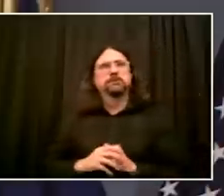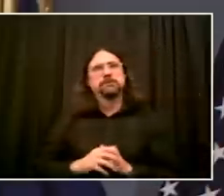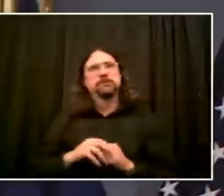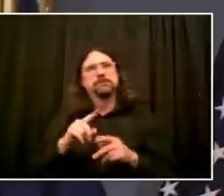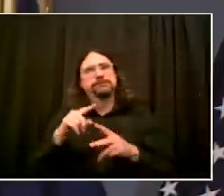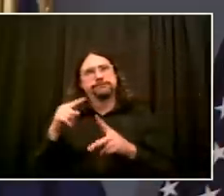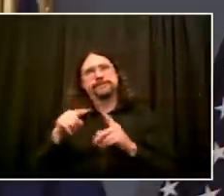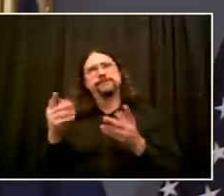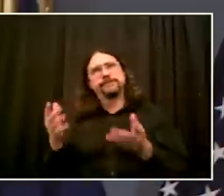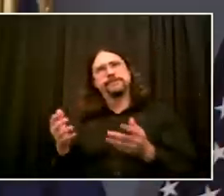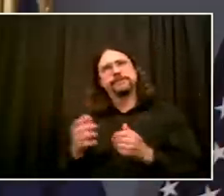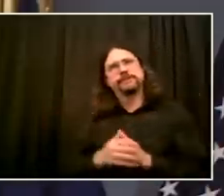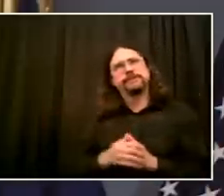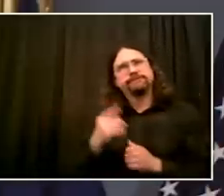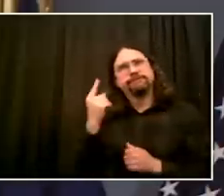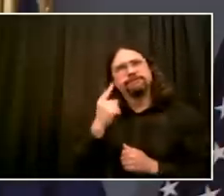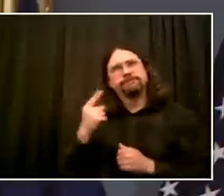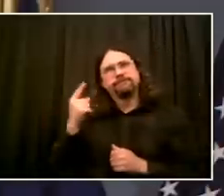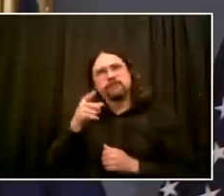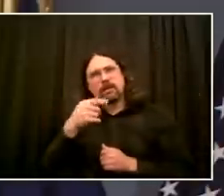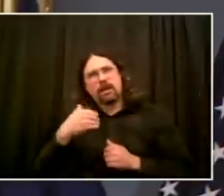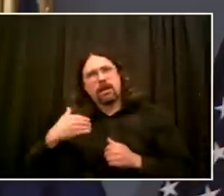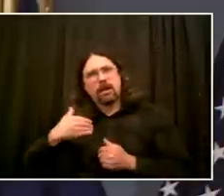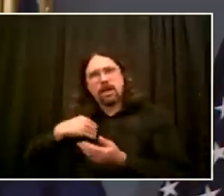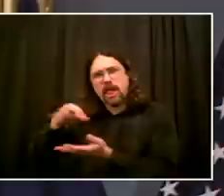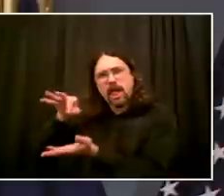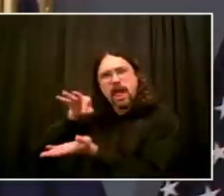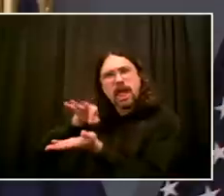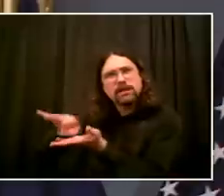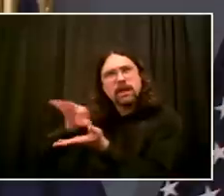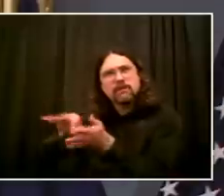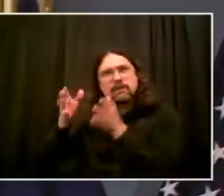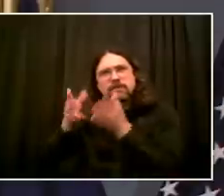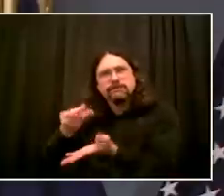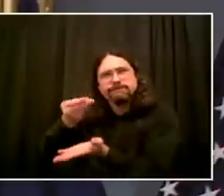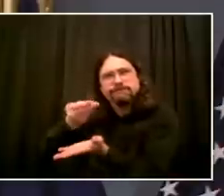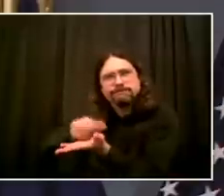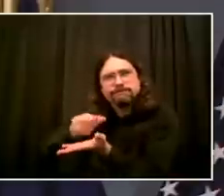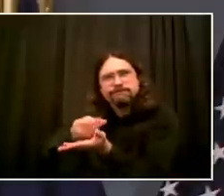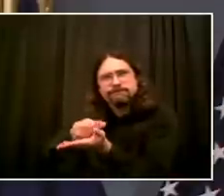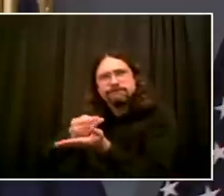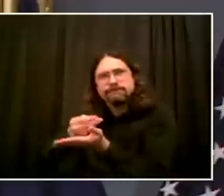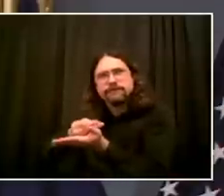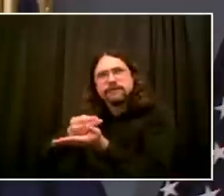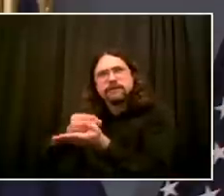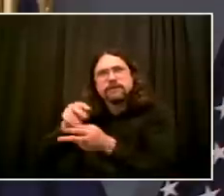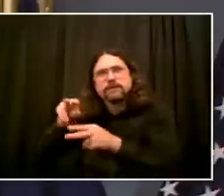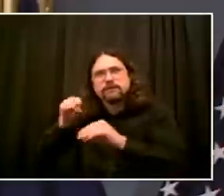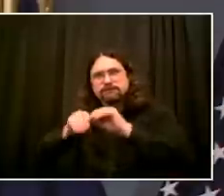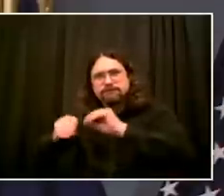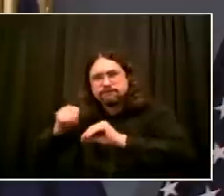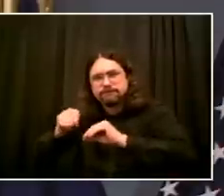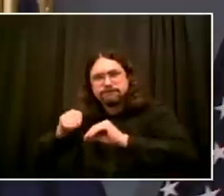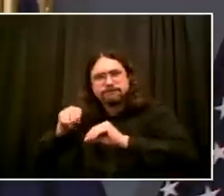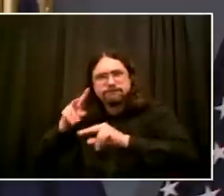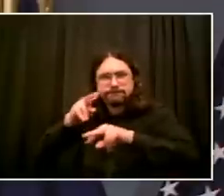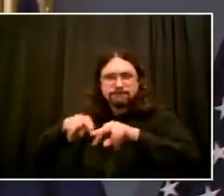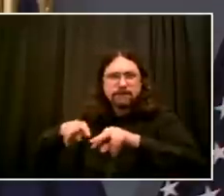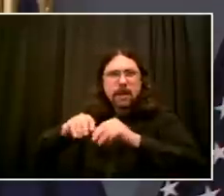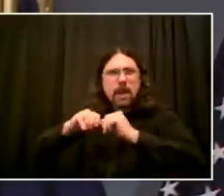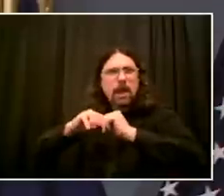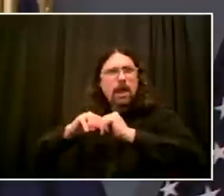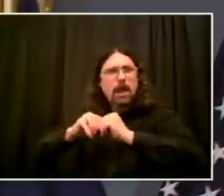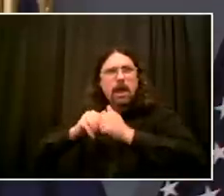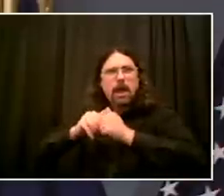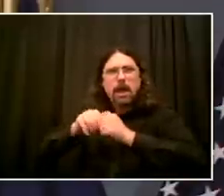police overtime is going to cost the city? If you could talk a little bit about the economic impact